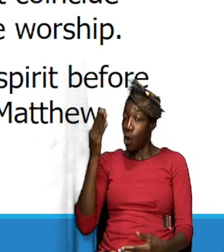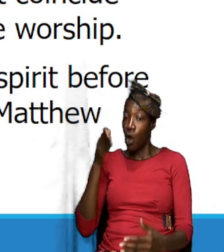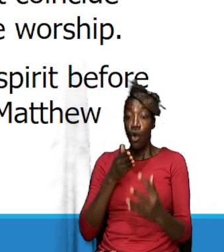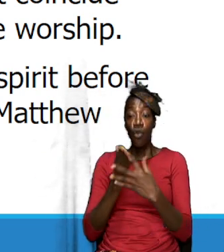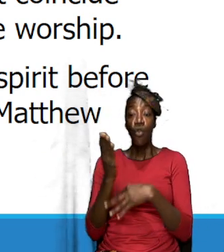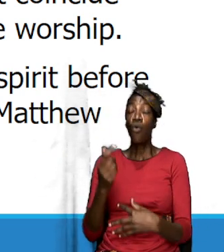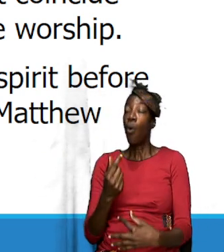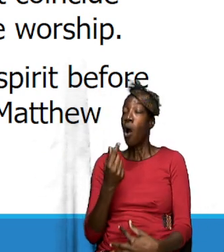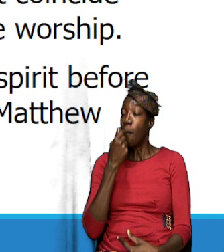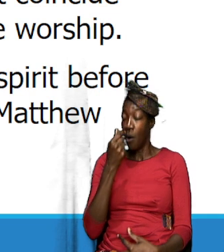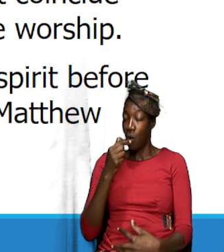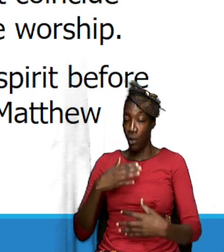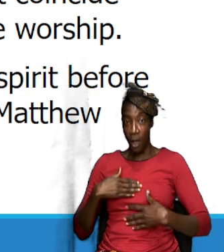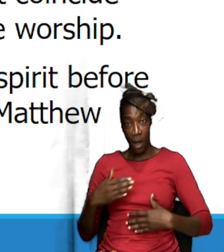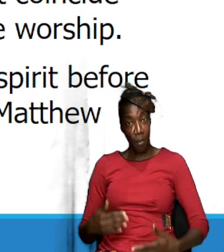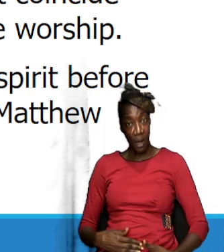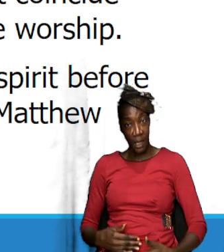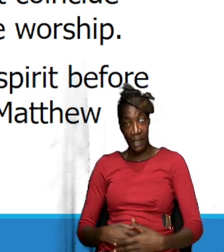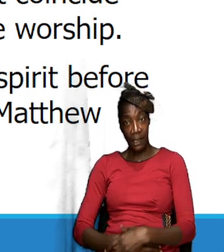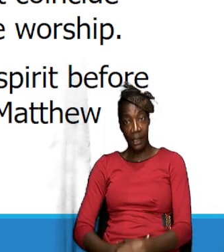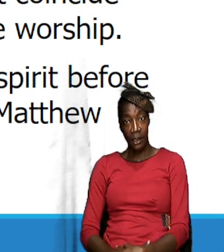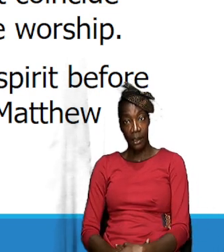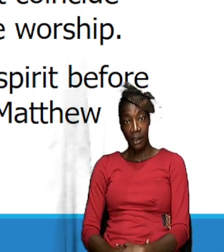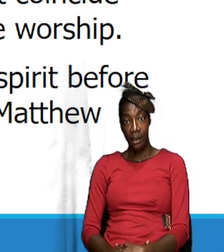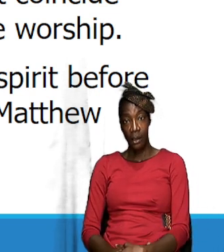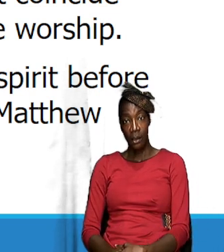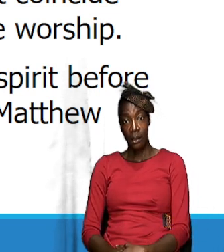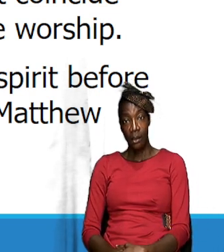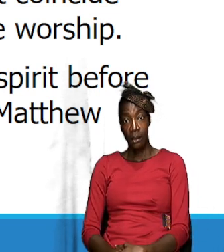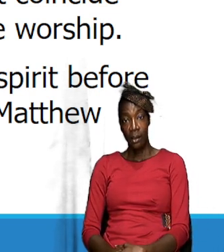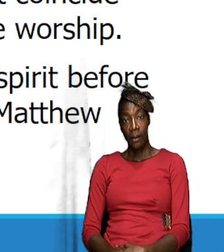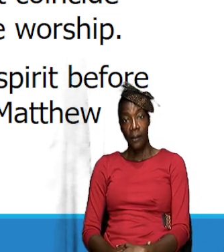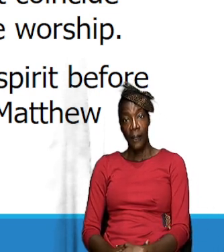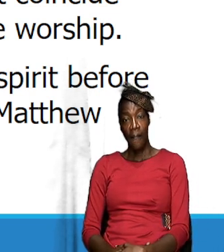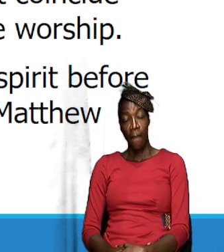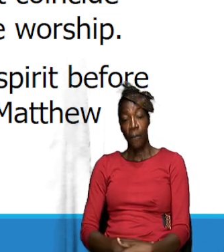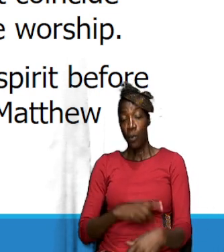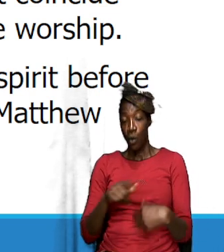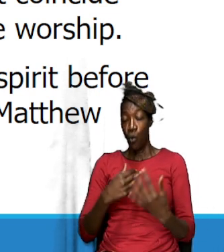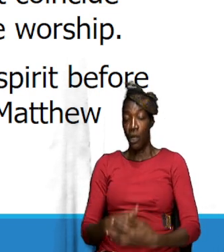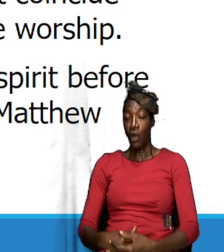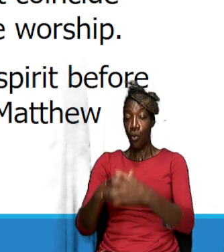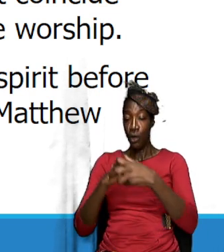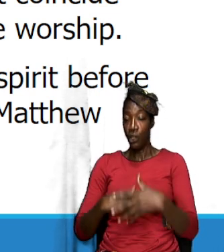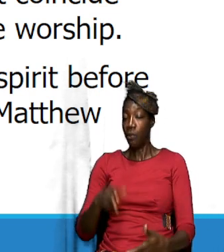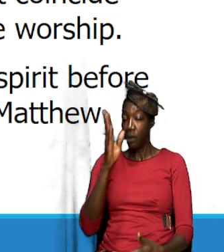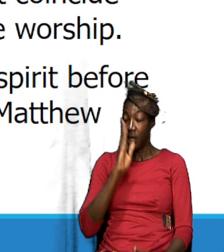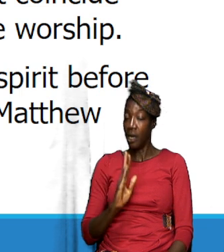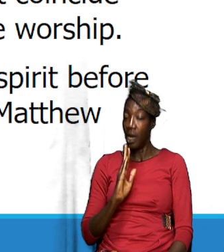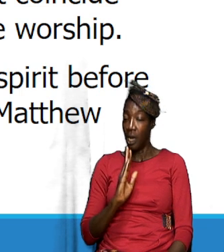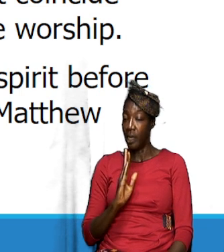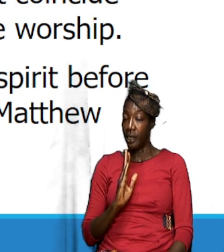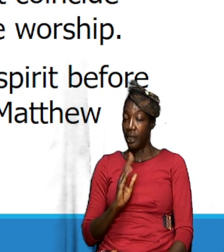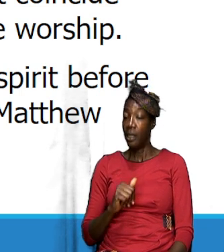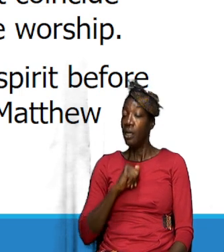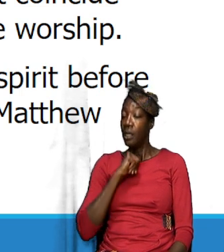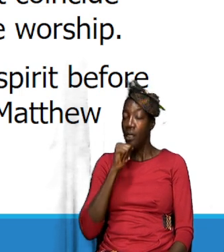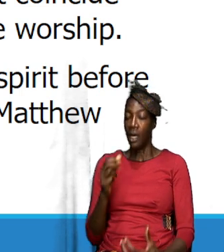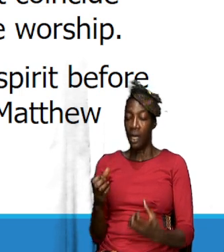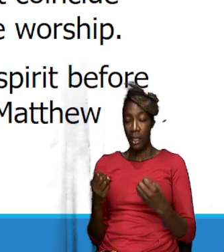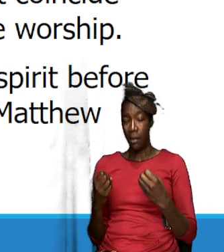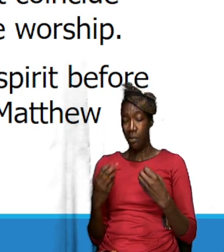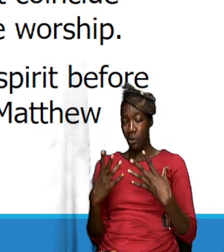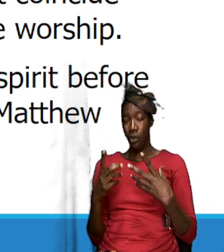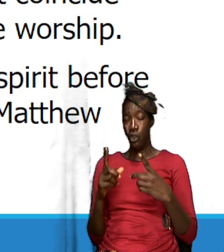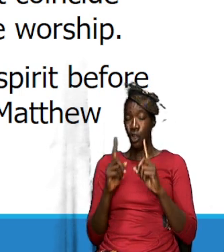through our body so what I'm saying here when we are worshiping God God is not so much looking at what